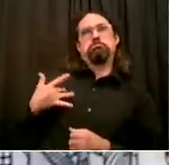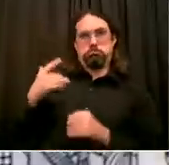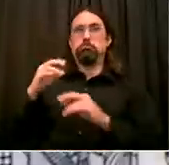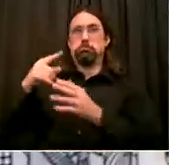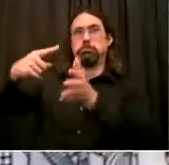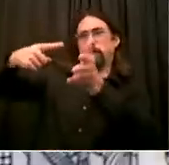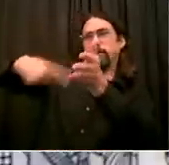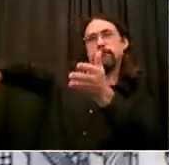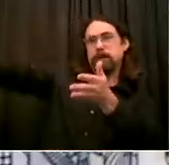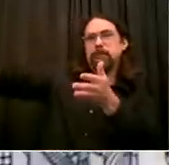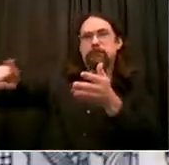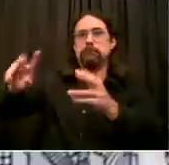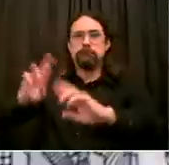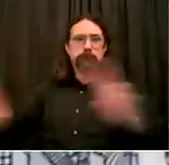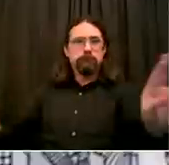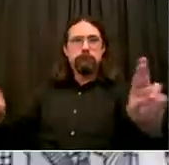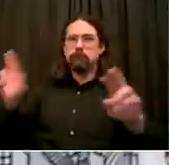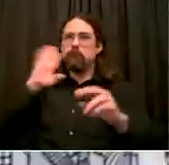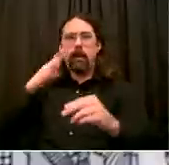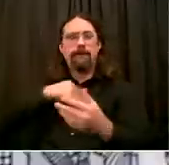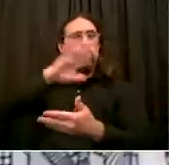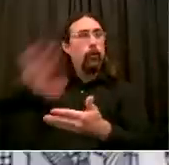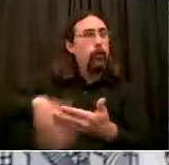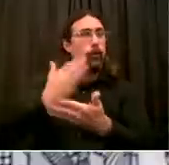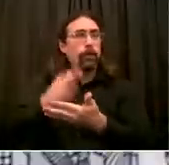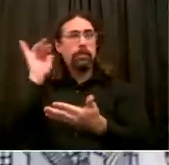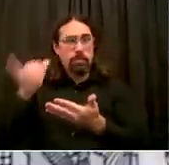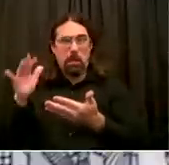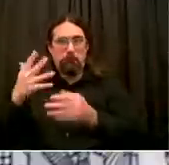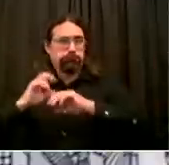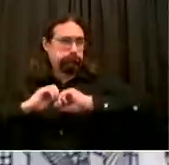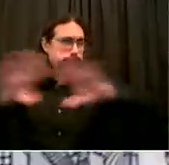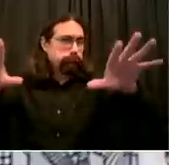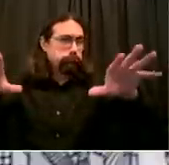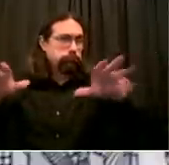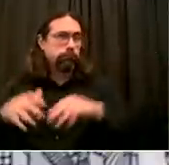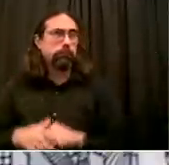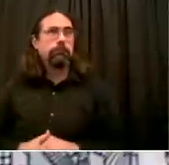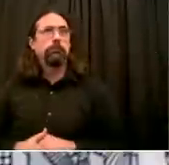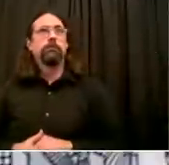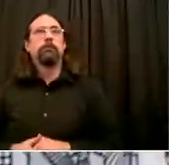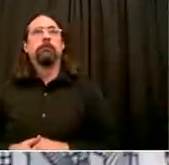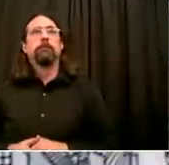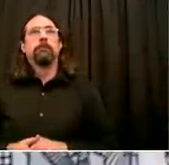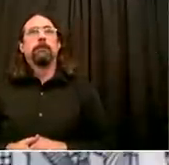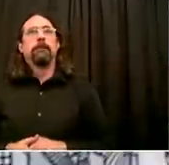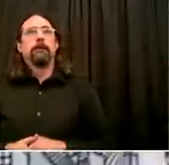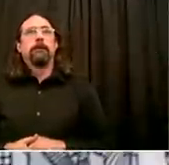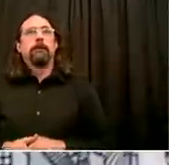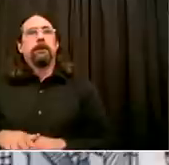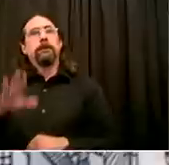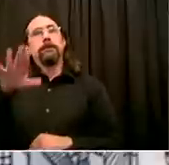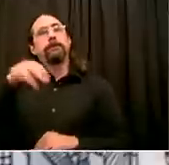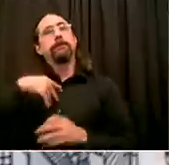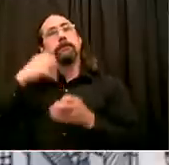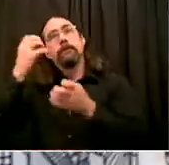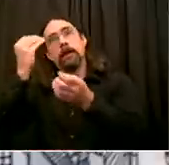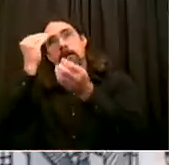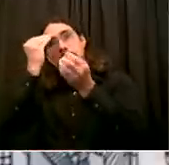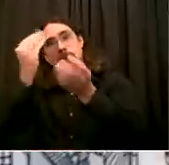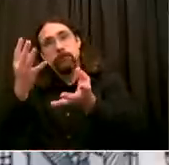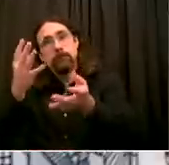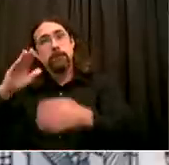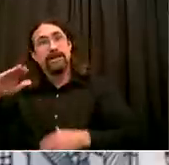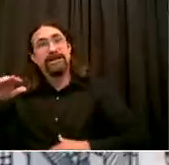whether they want to opt in to blended learning, and parents will have an opportunity to have seen weeks of school underway